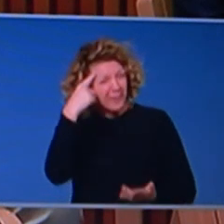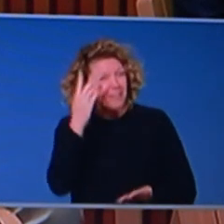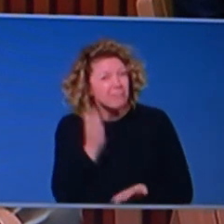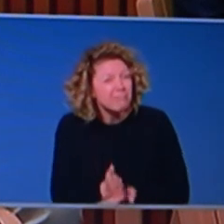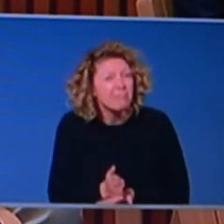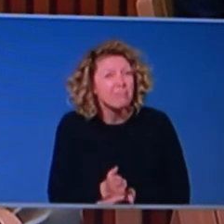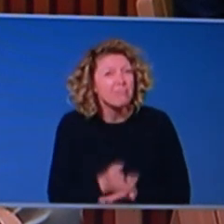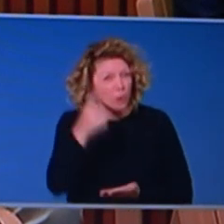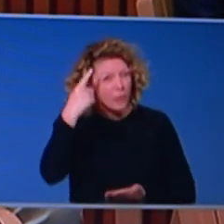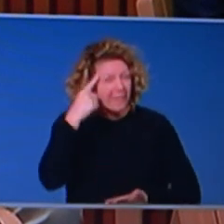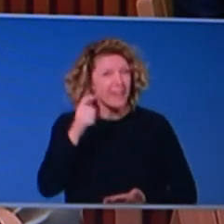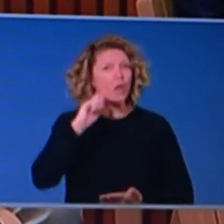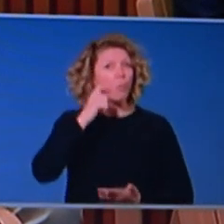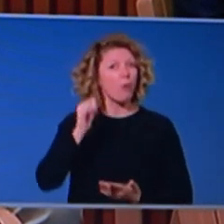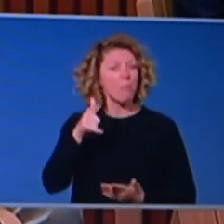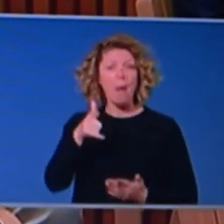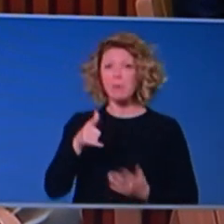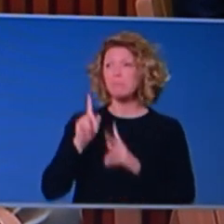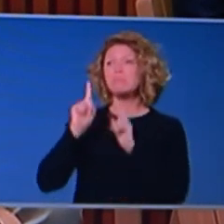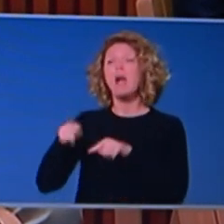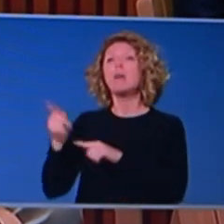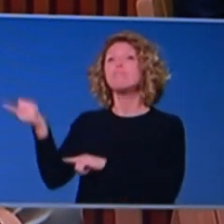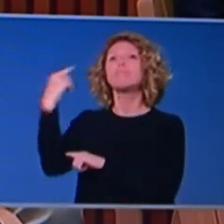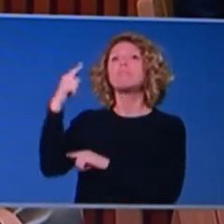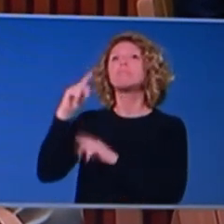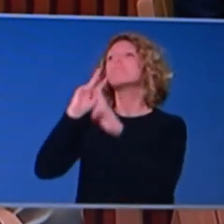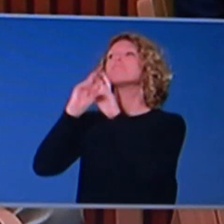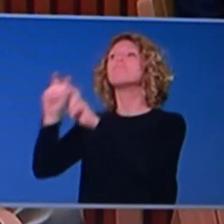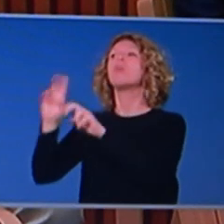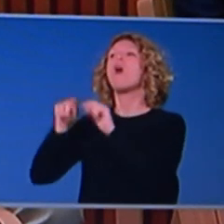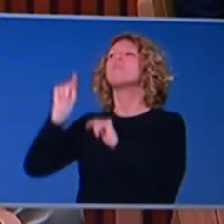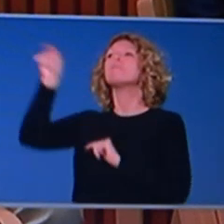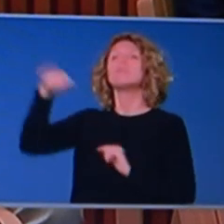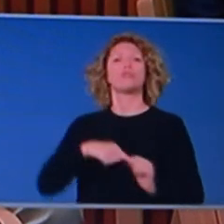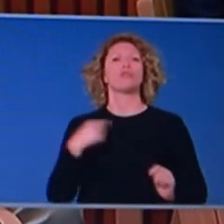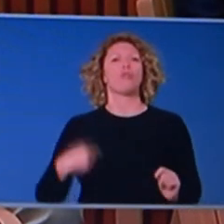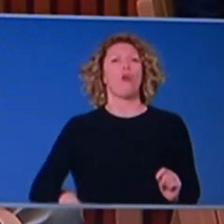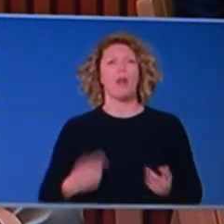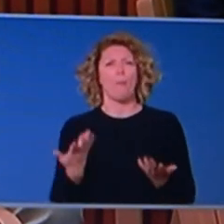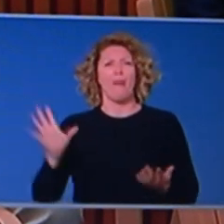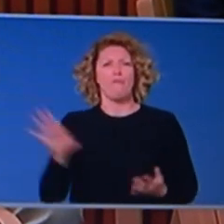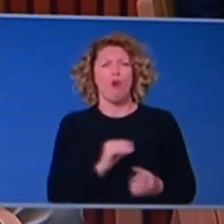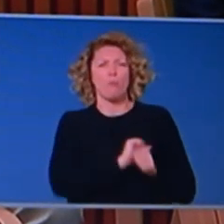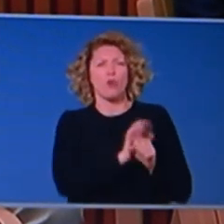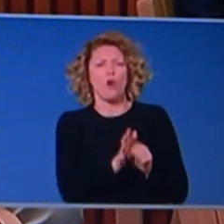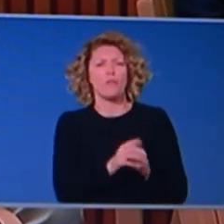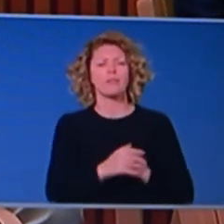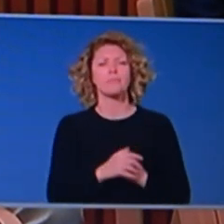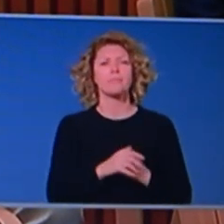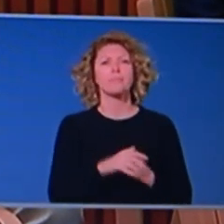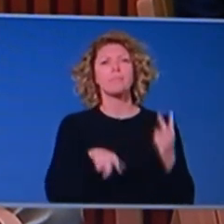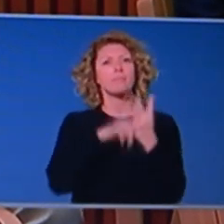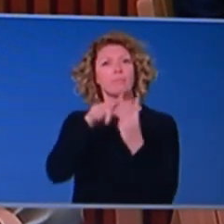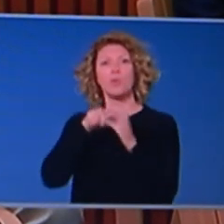um, as an option in the review that you've, um, flagged? And perhaps a separate question for Minister Colbeck.